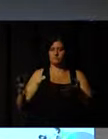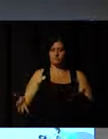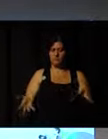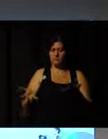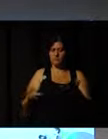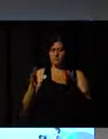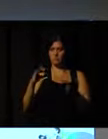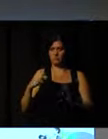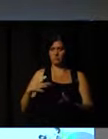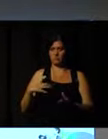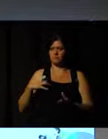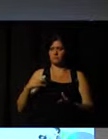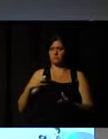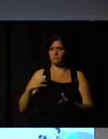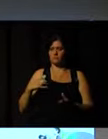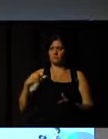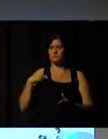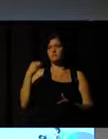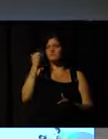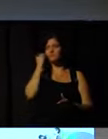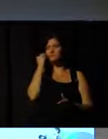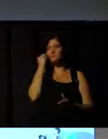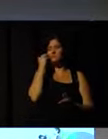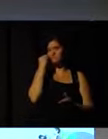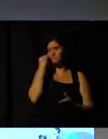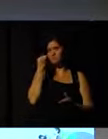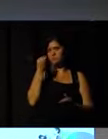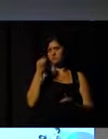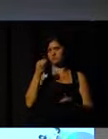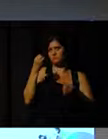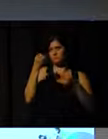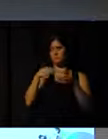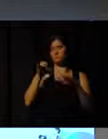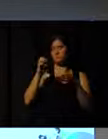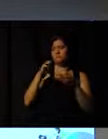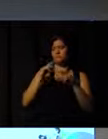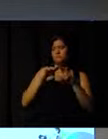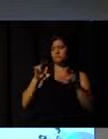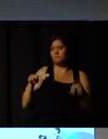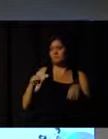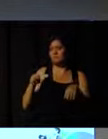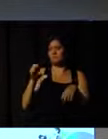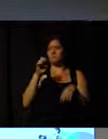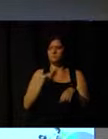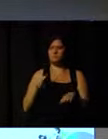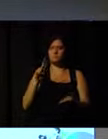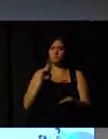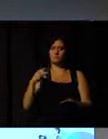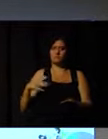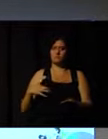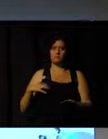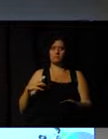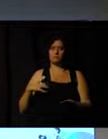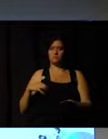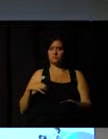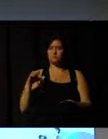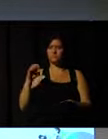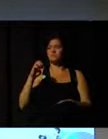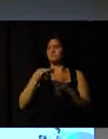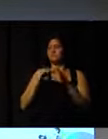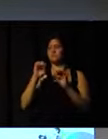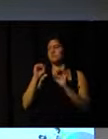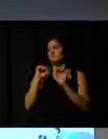volunteers. I think I tried to describe the model we use with volunteering. And it's a very subtle model